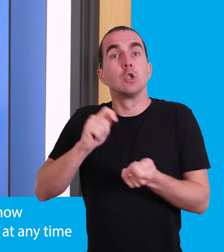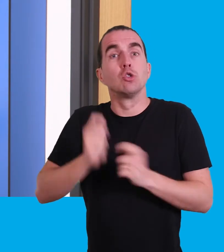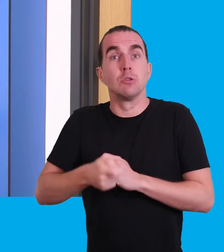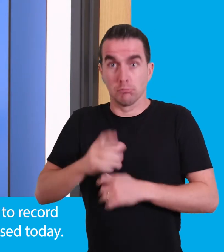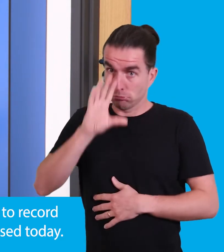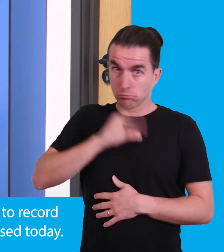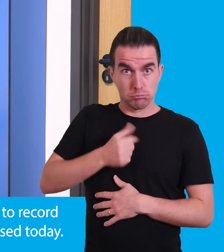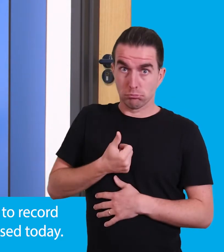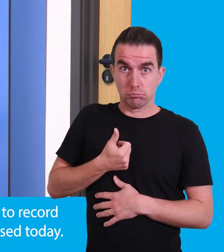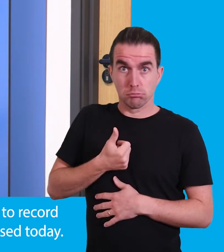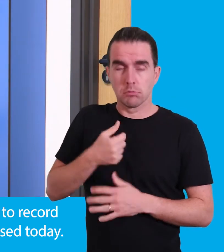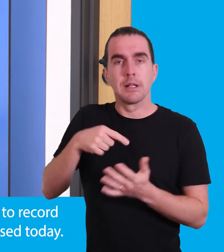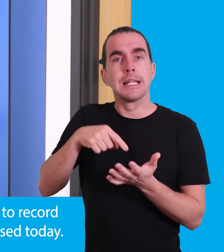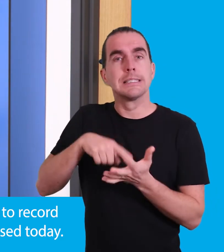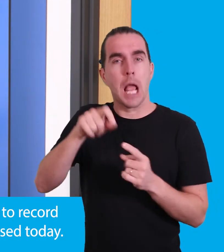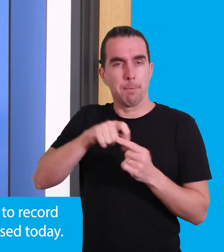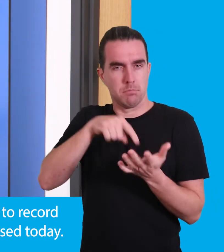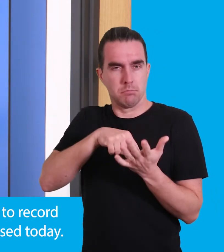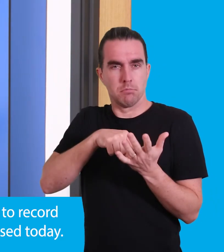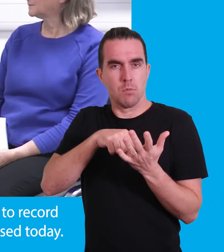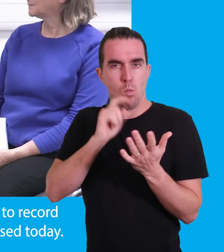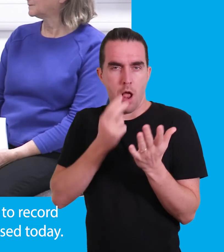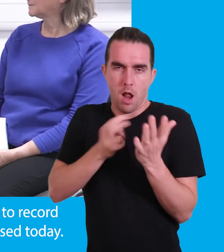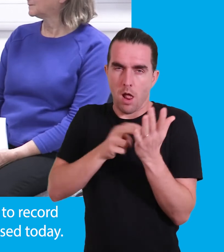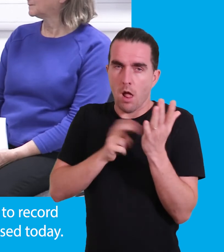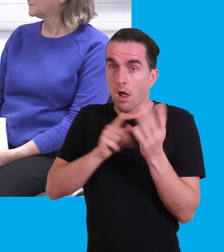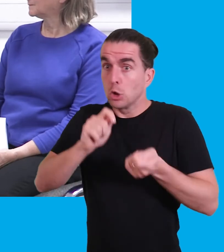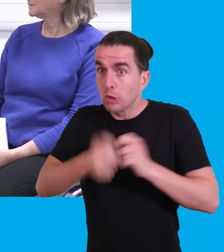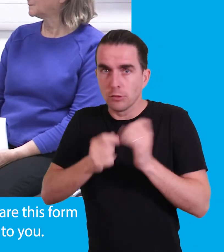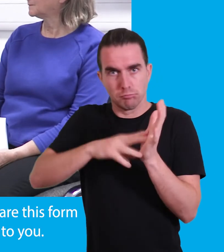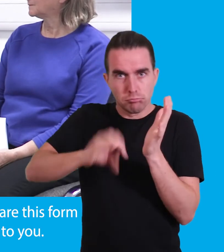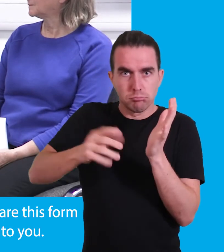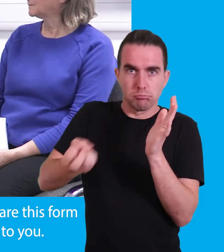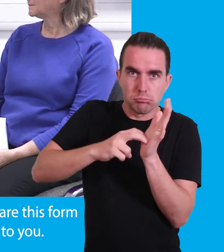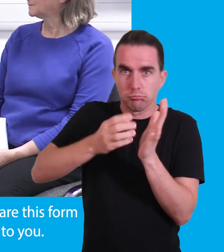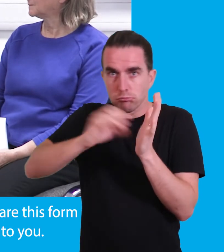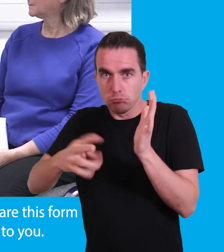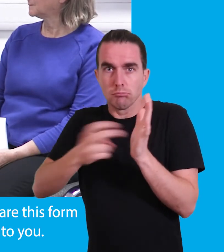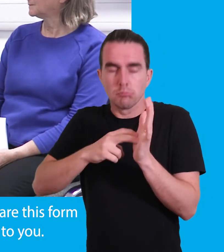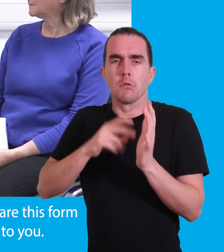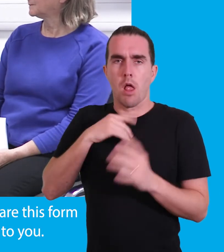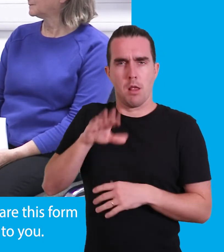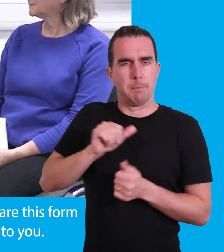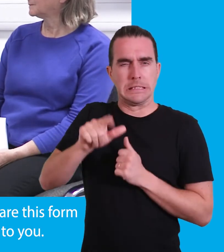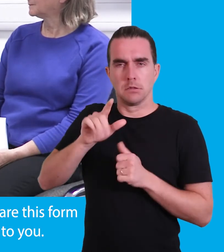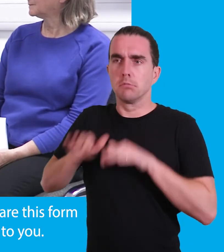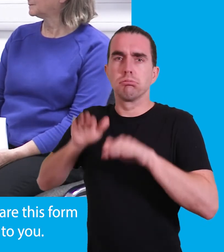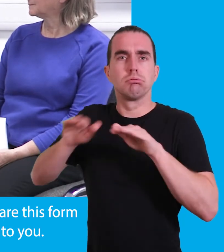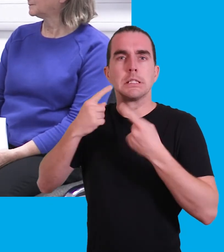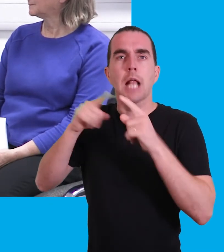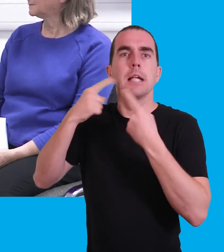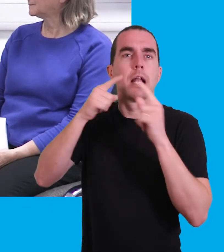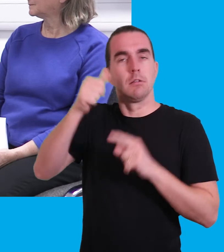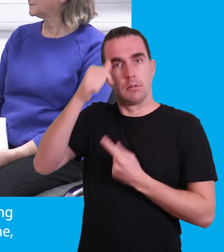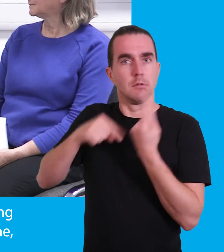any time and we can use the TET form to record what treatments we've discussed today. And I would recommend that you share this form with people who are close to